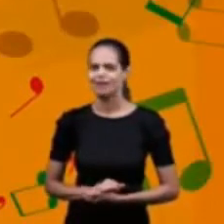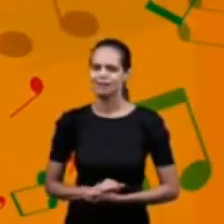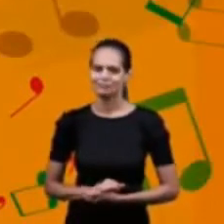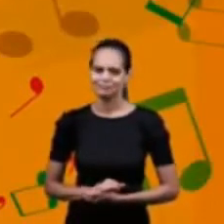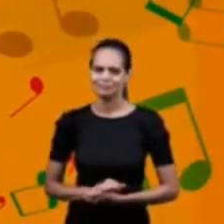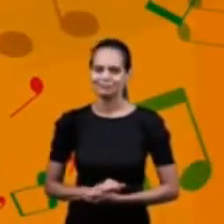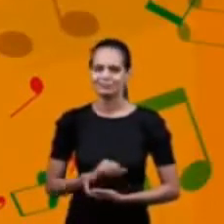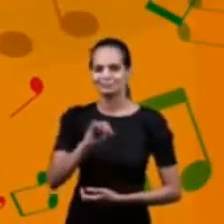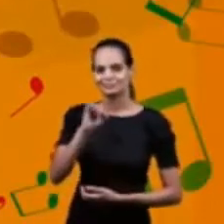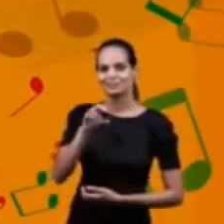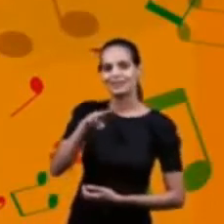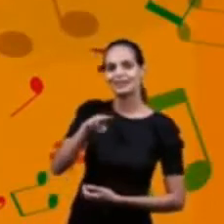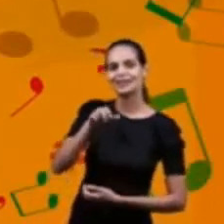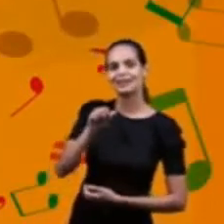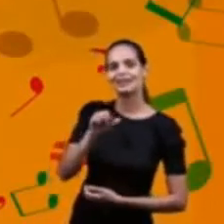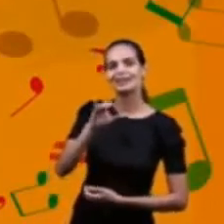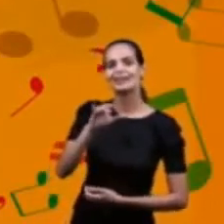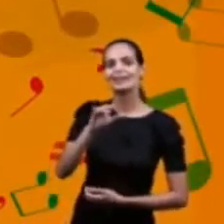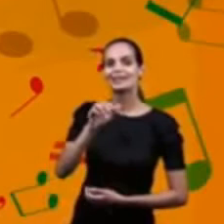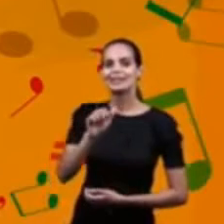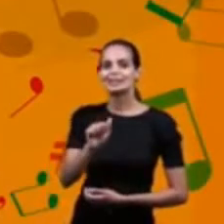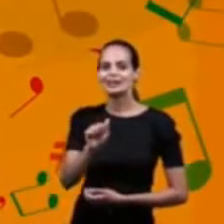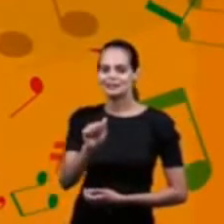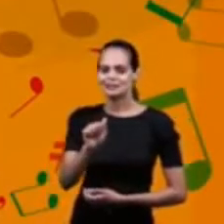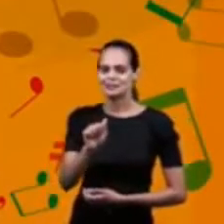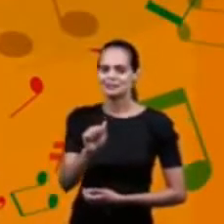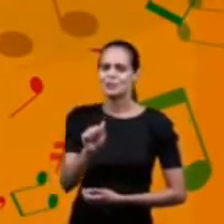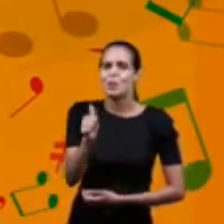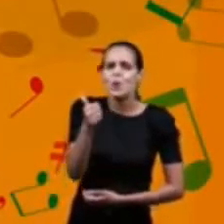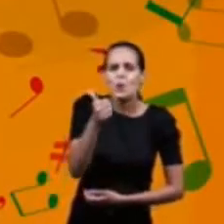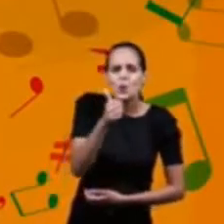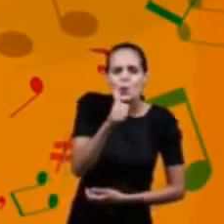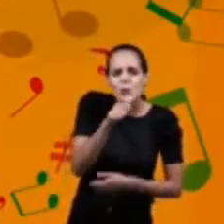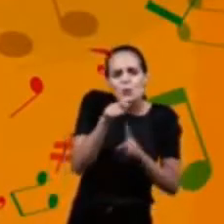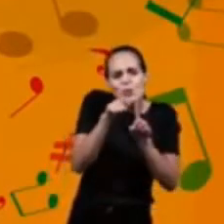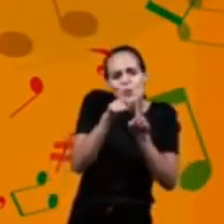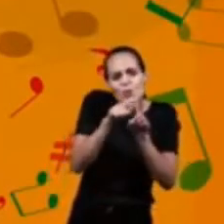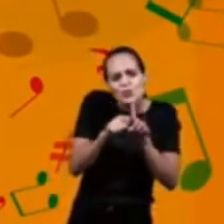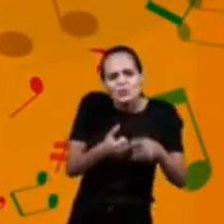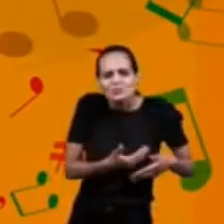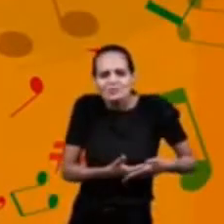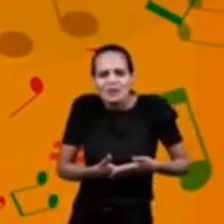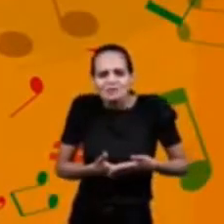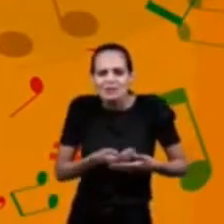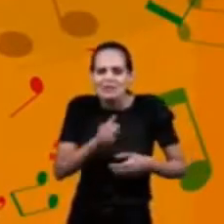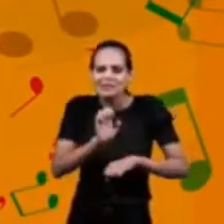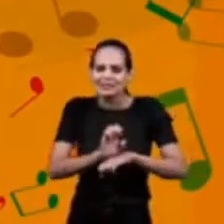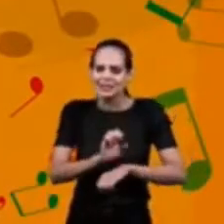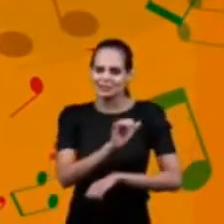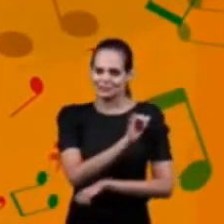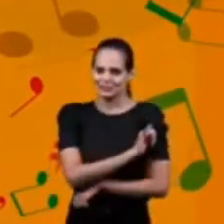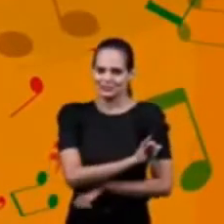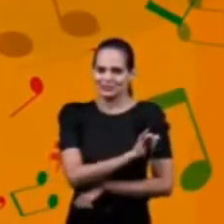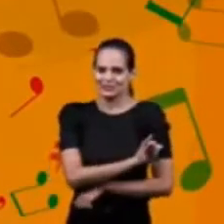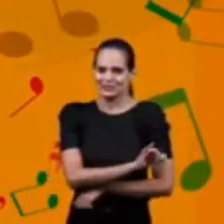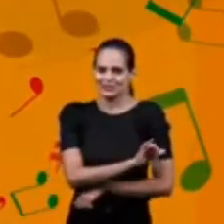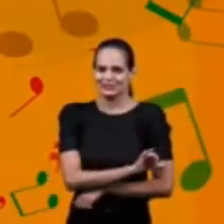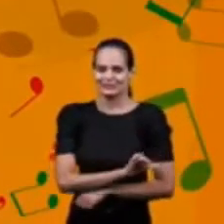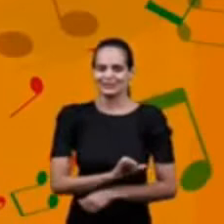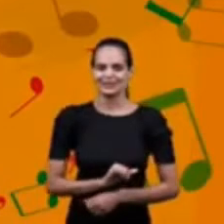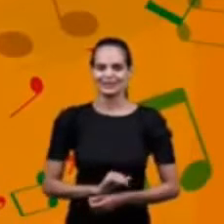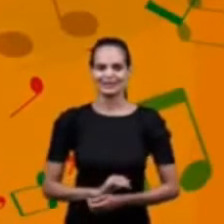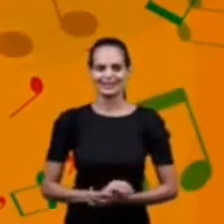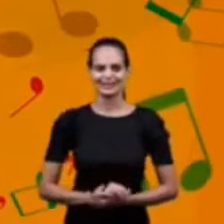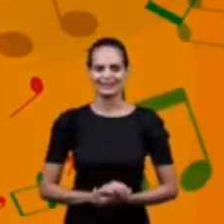Inácio do Vale Barros. Inácio do Vale Barros, he's 11 months old, from Queimados,